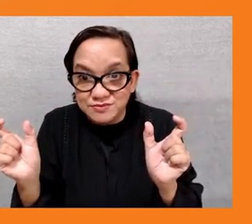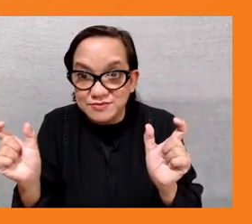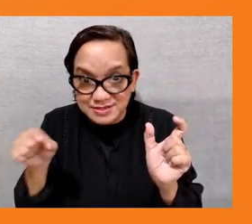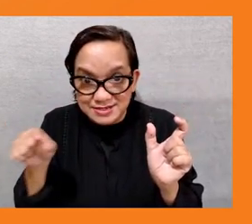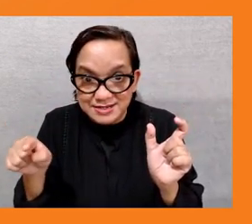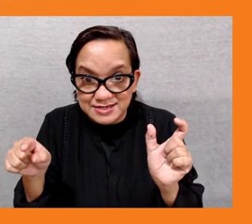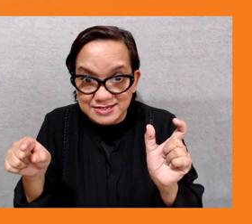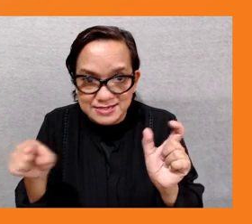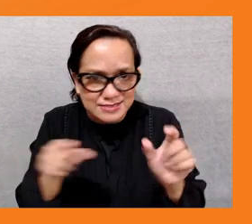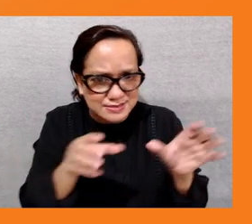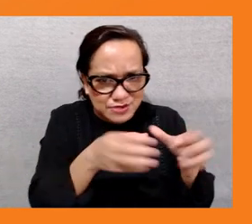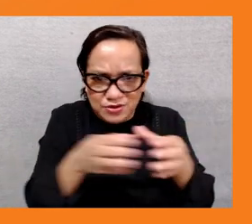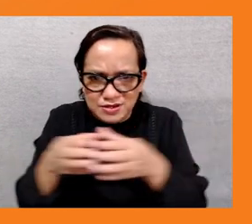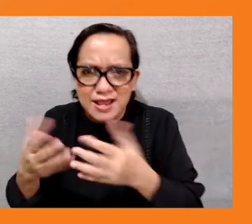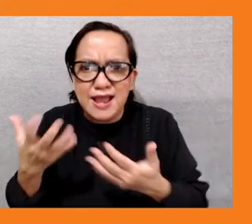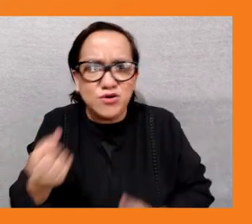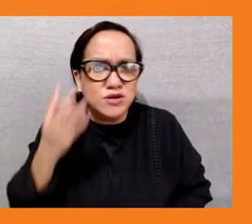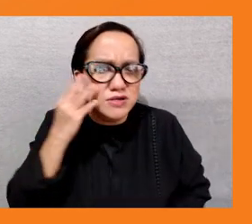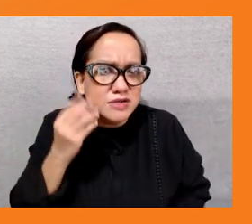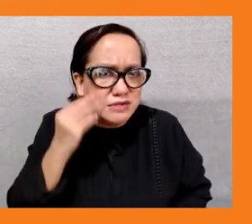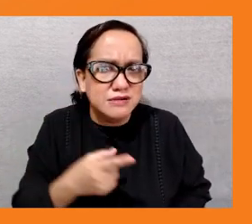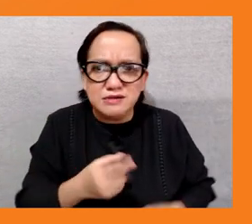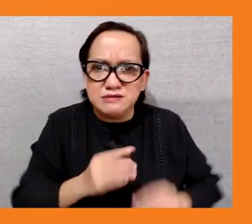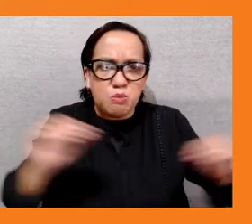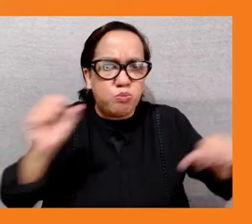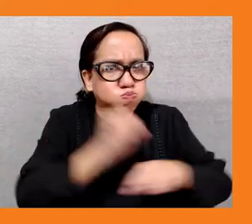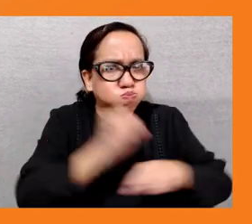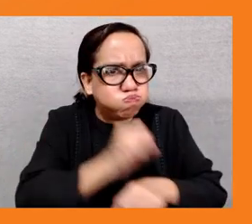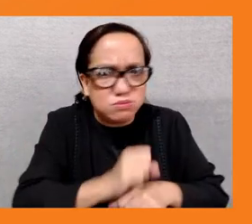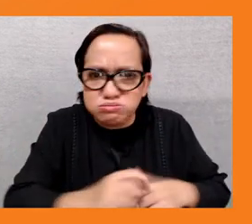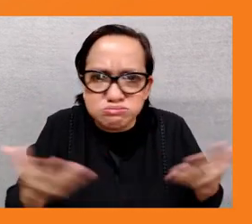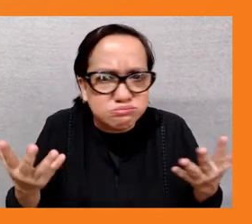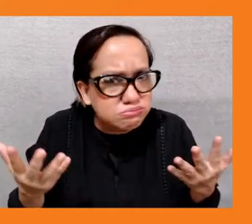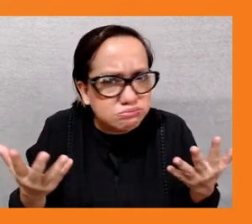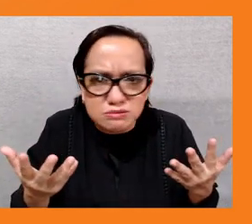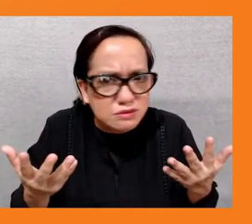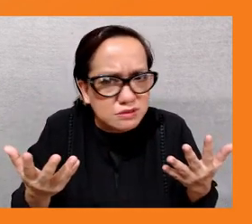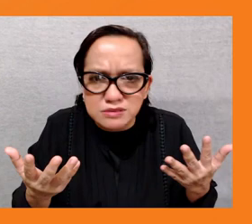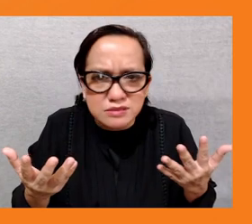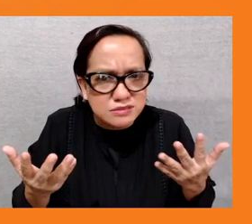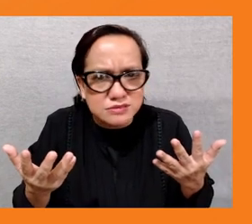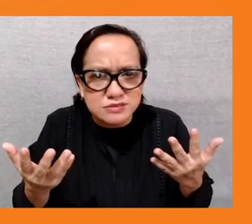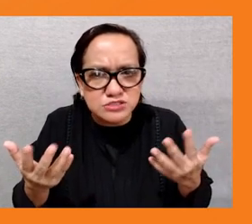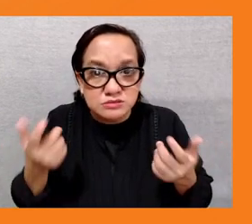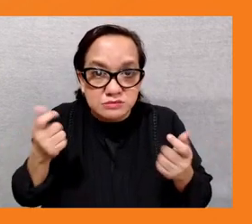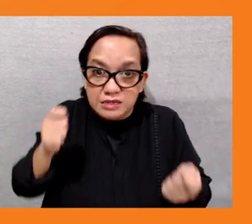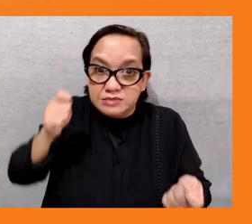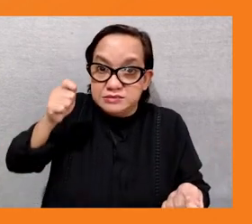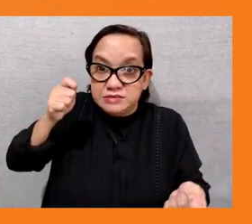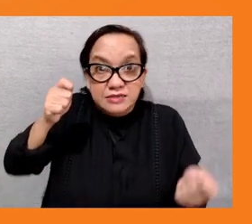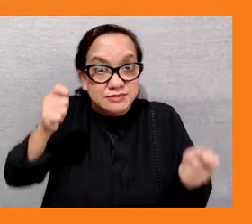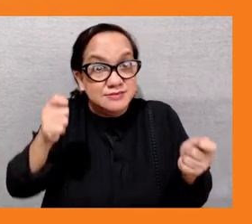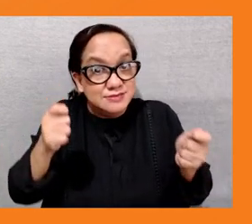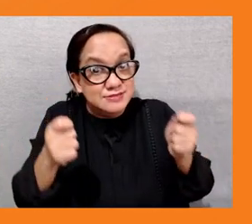workers as well as well well some jobs that are transforming or they're associated with changes in skills in some sectors